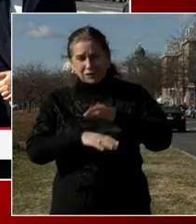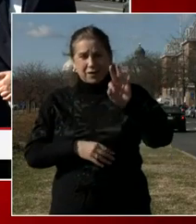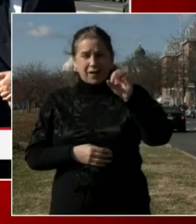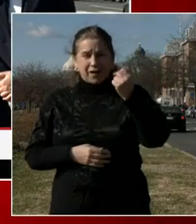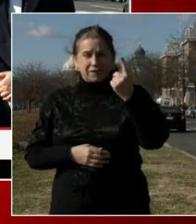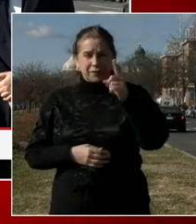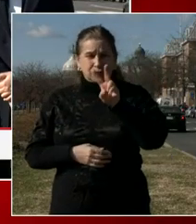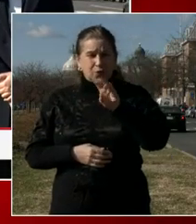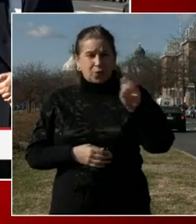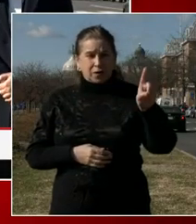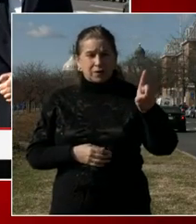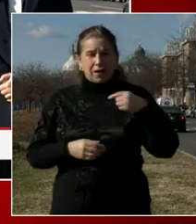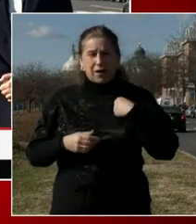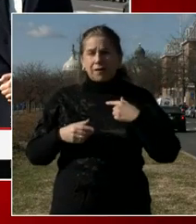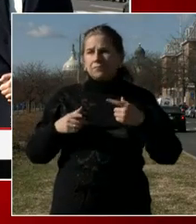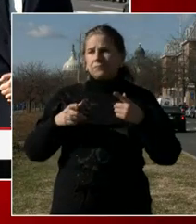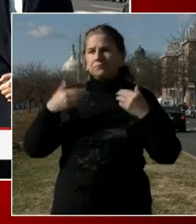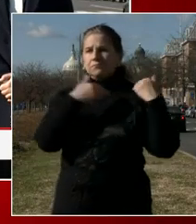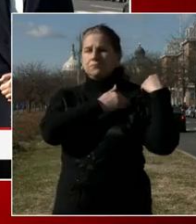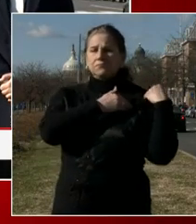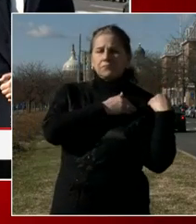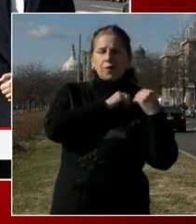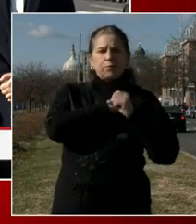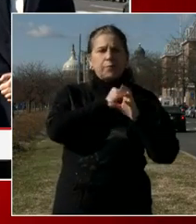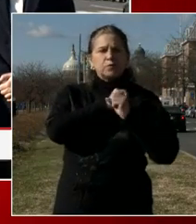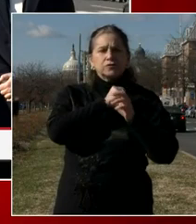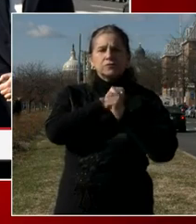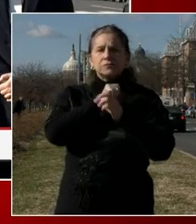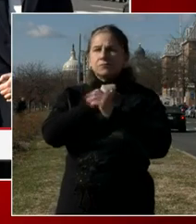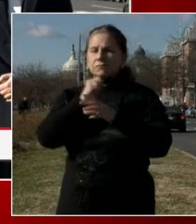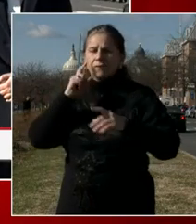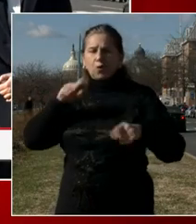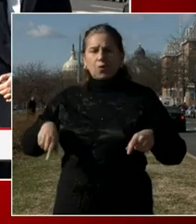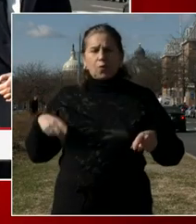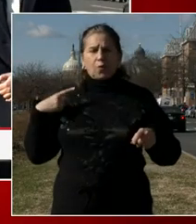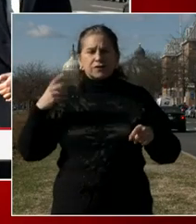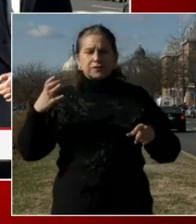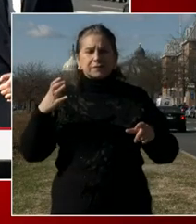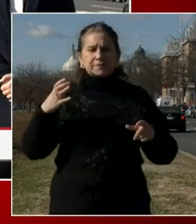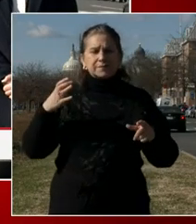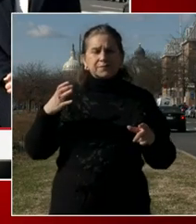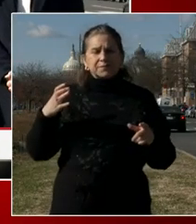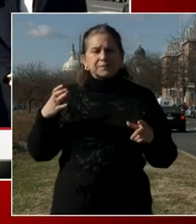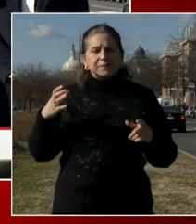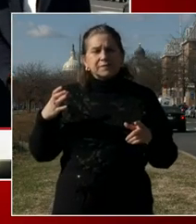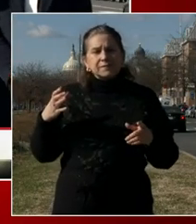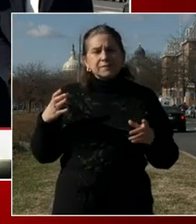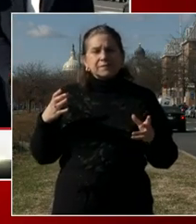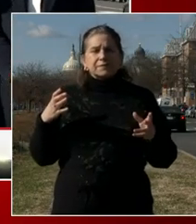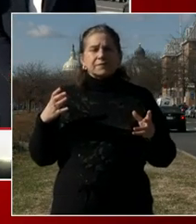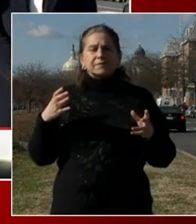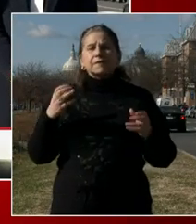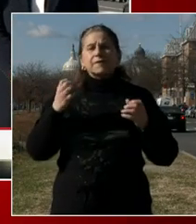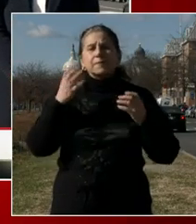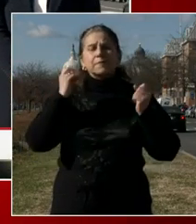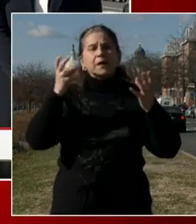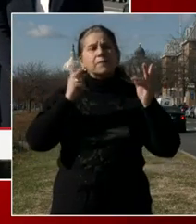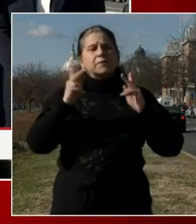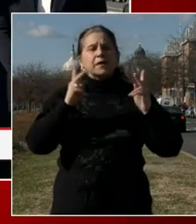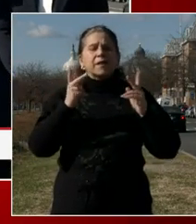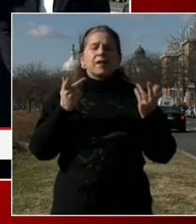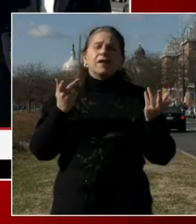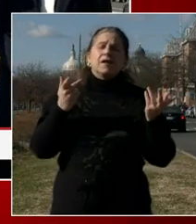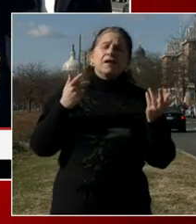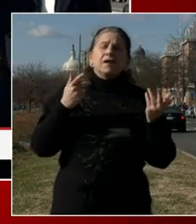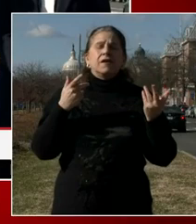Washington through a lot of instances where as perhaps the global community might say, well, maybe I won't come to Washington because of something that's happening